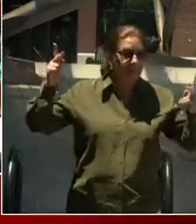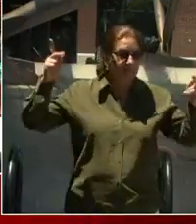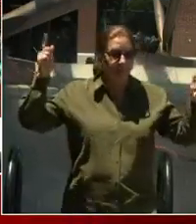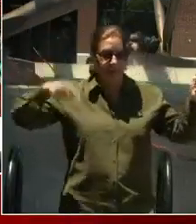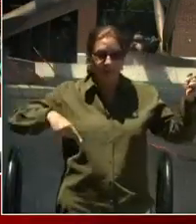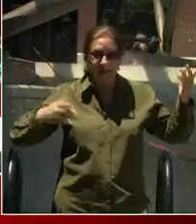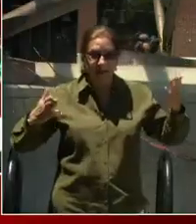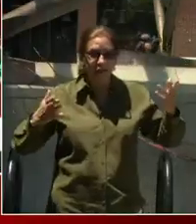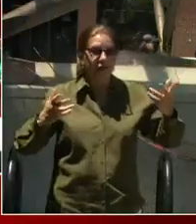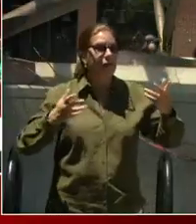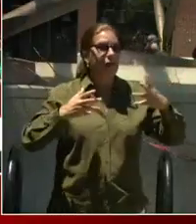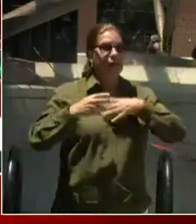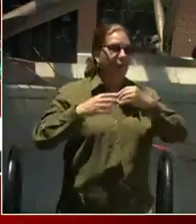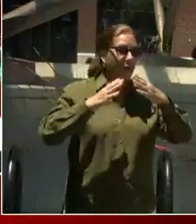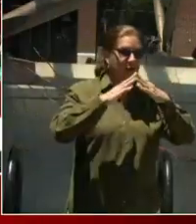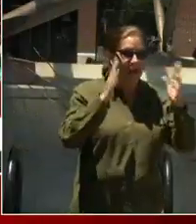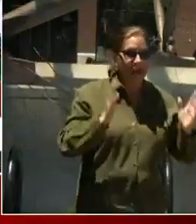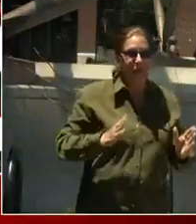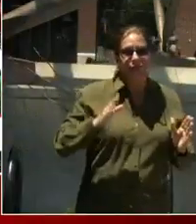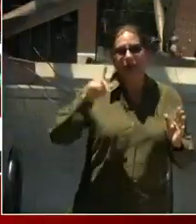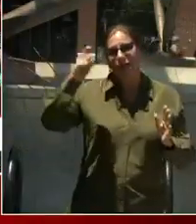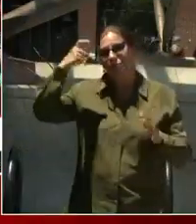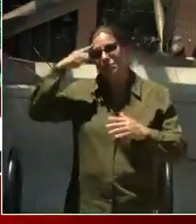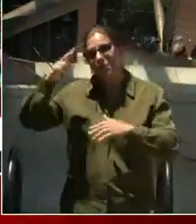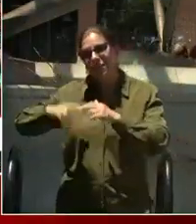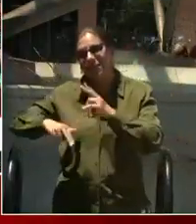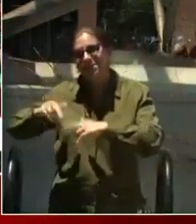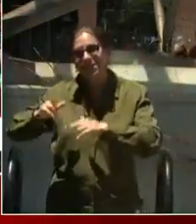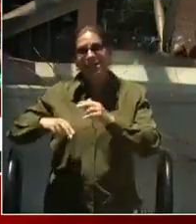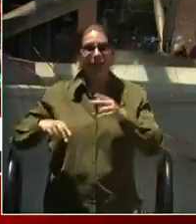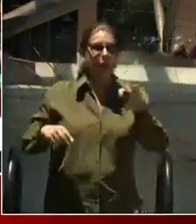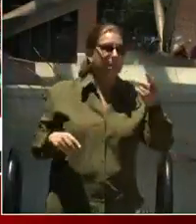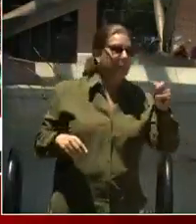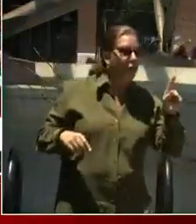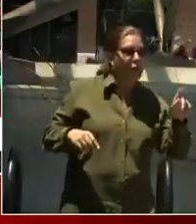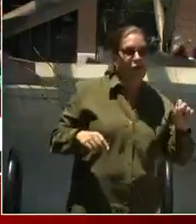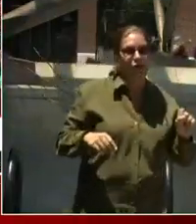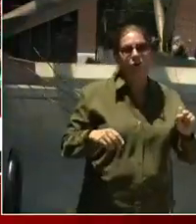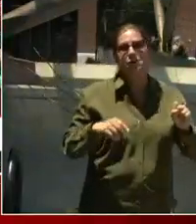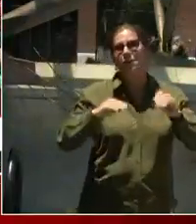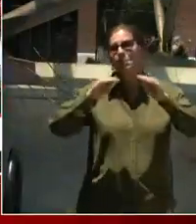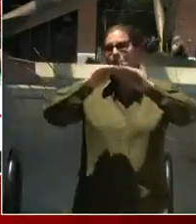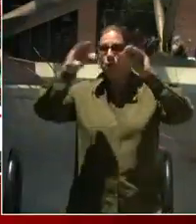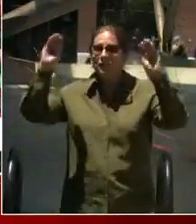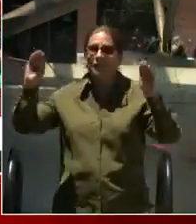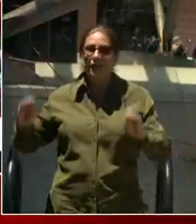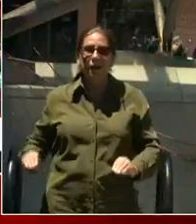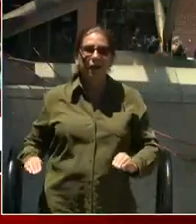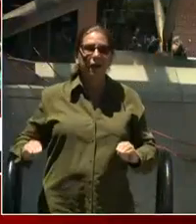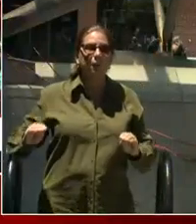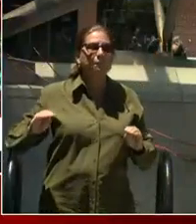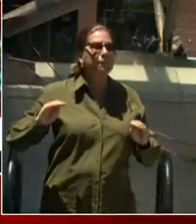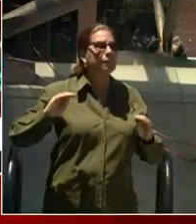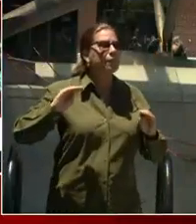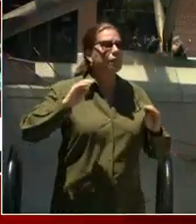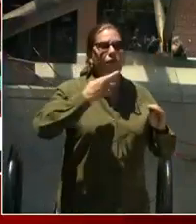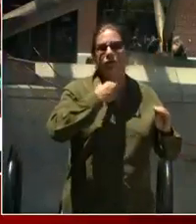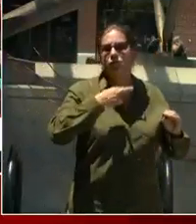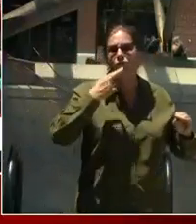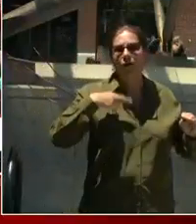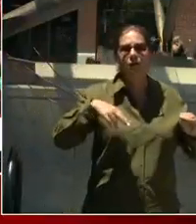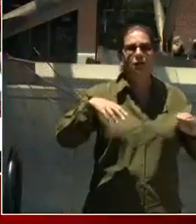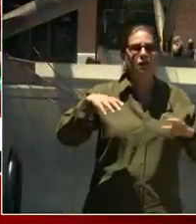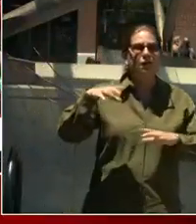House and the Capitol and the absolutely free Smithsonian museums and the wonderful monuments and